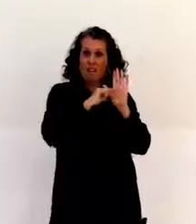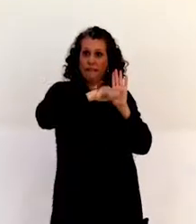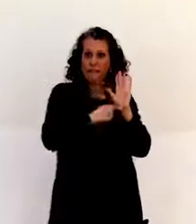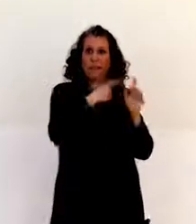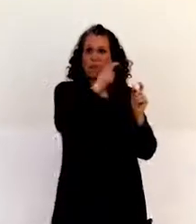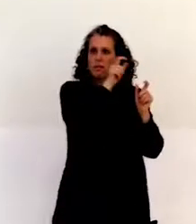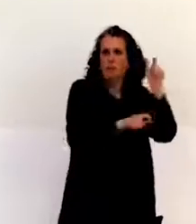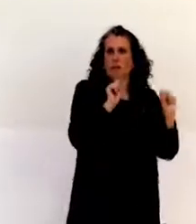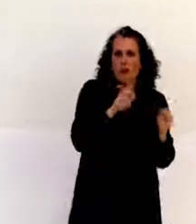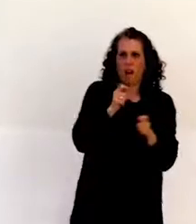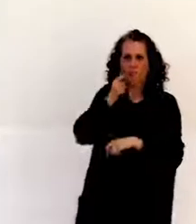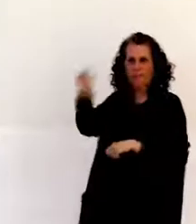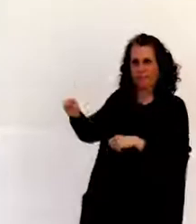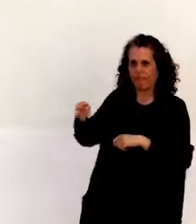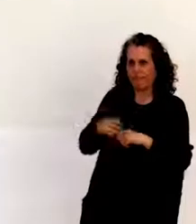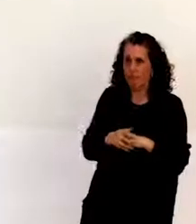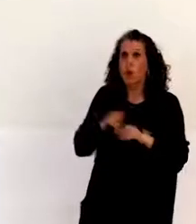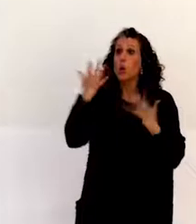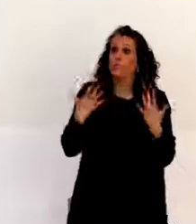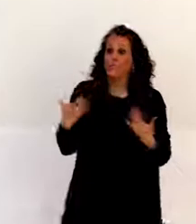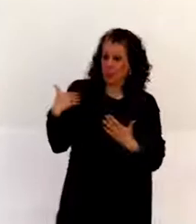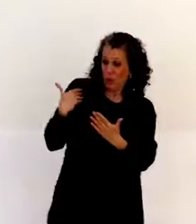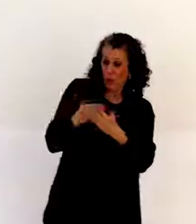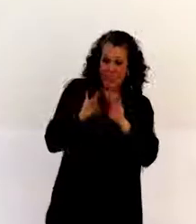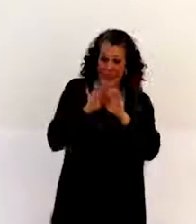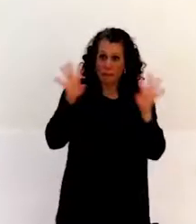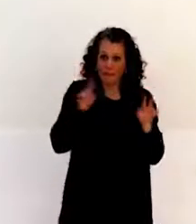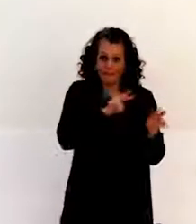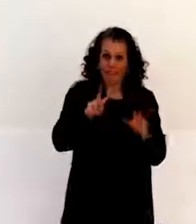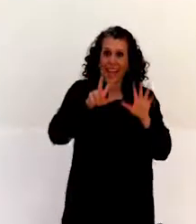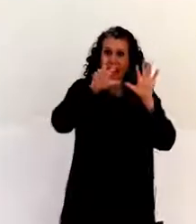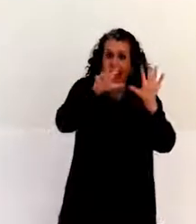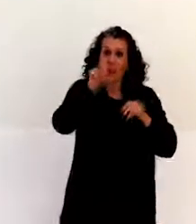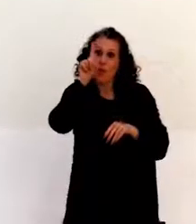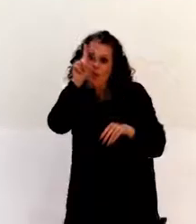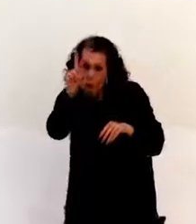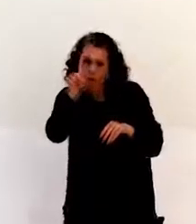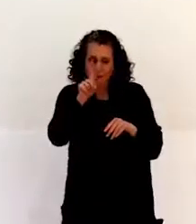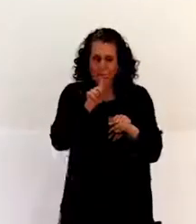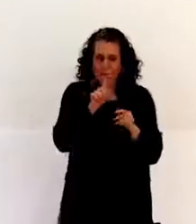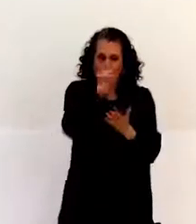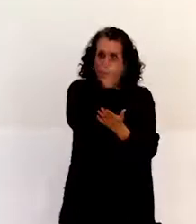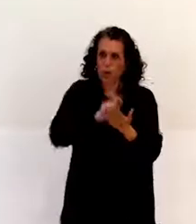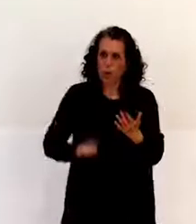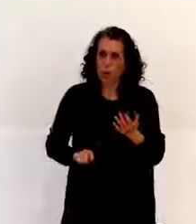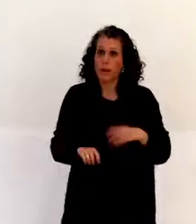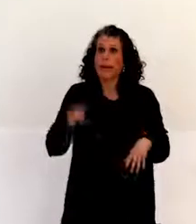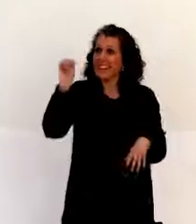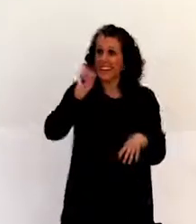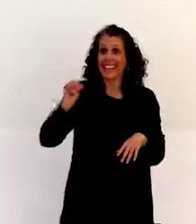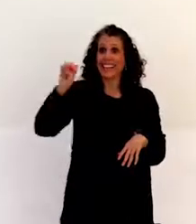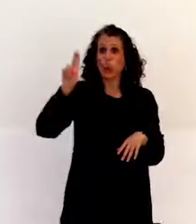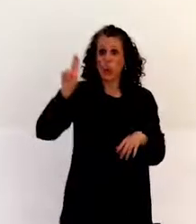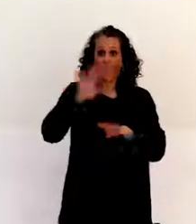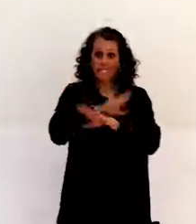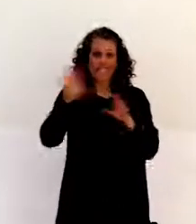so far, committee has reviewed 81 initial state party reports. EU presented its report,